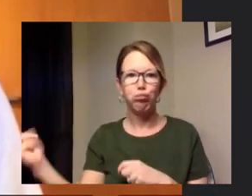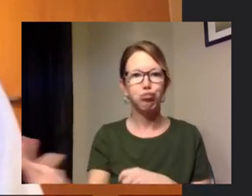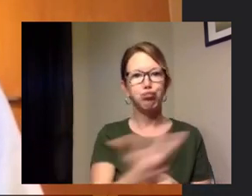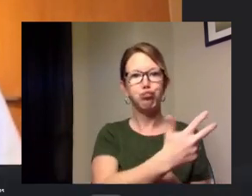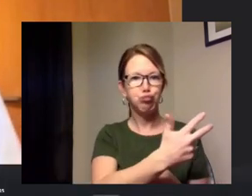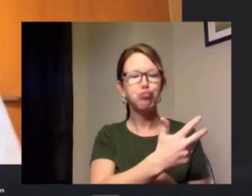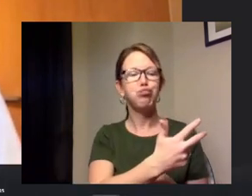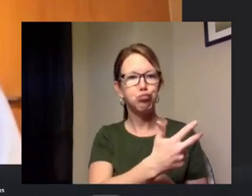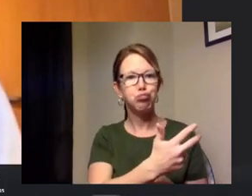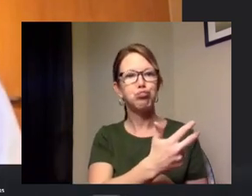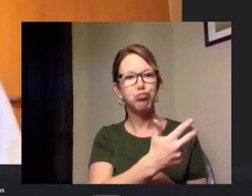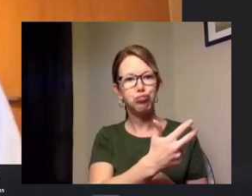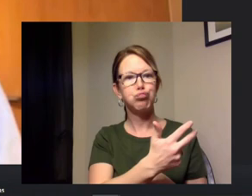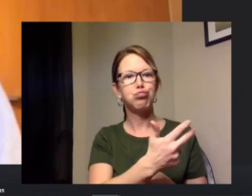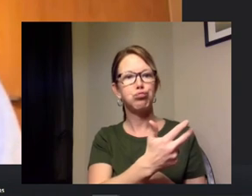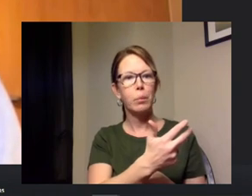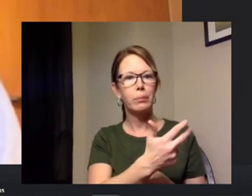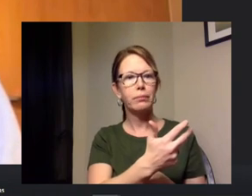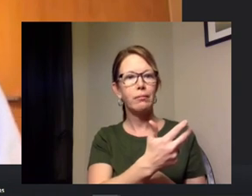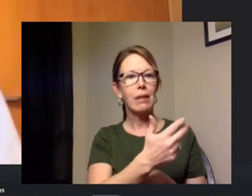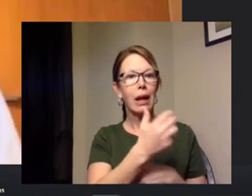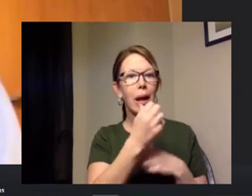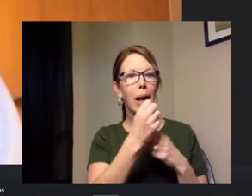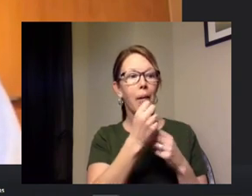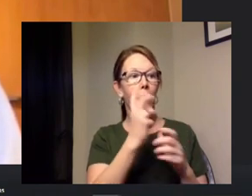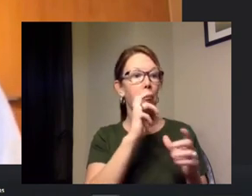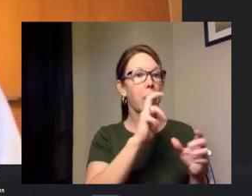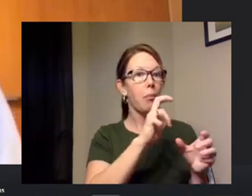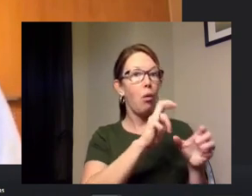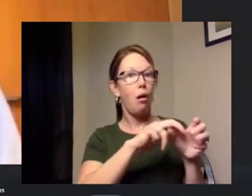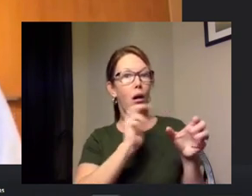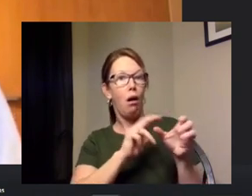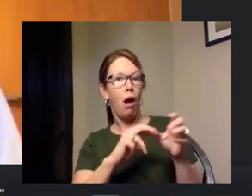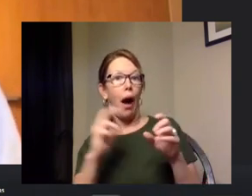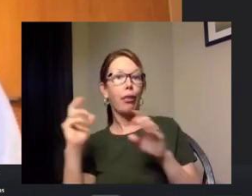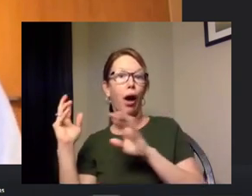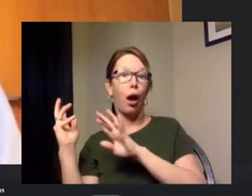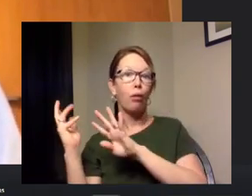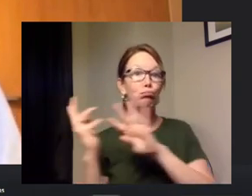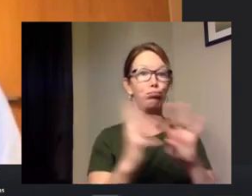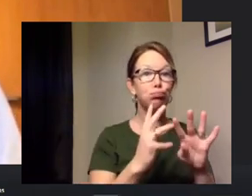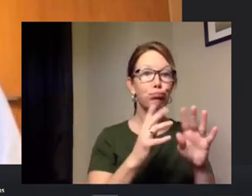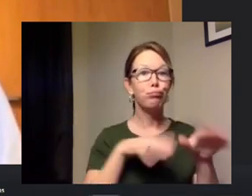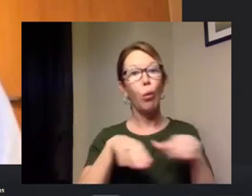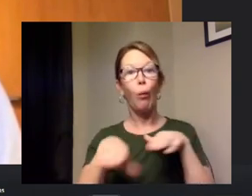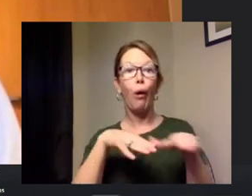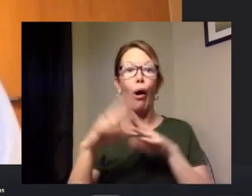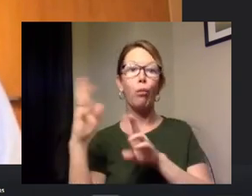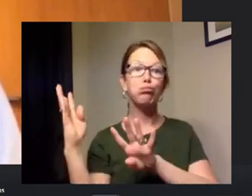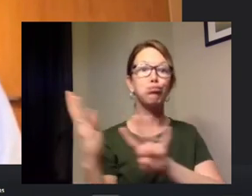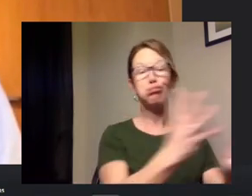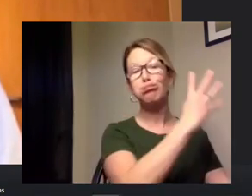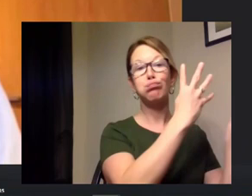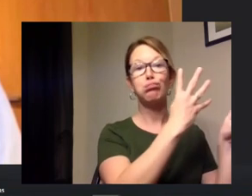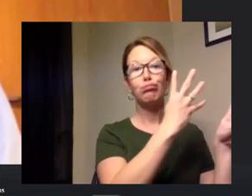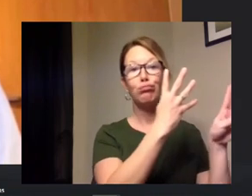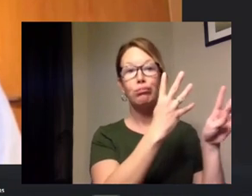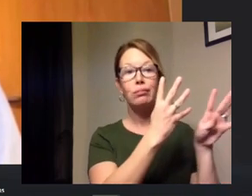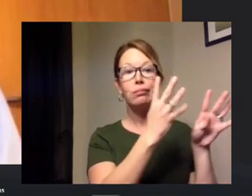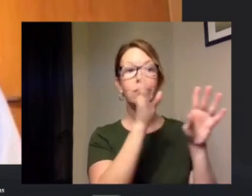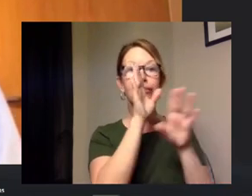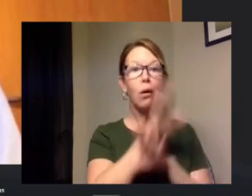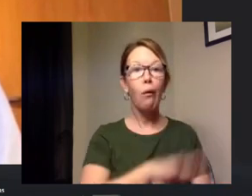several people get out of the vehicles and simply walk down the street quietly and discreetly